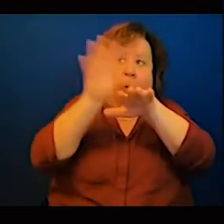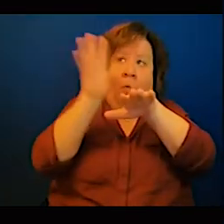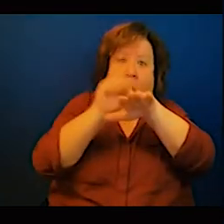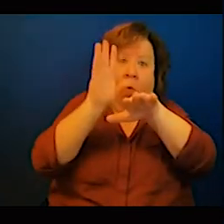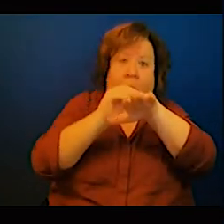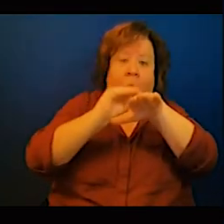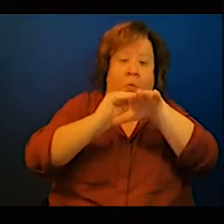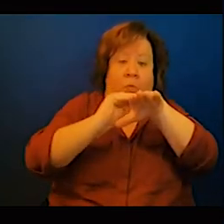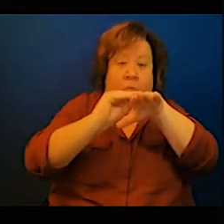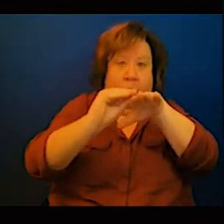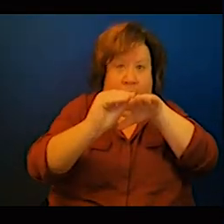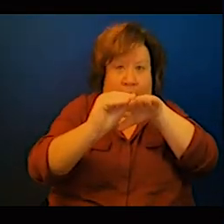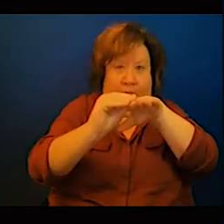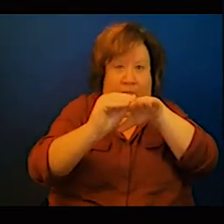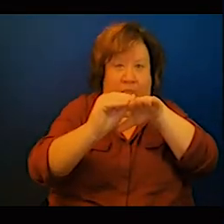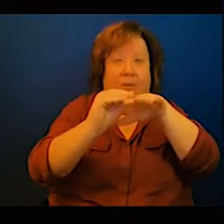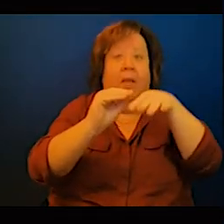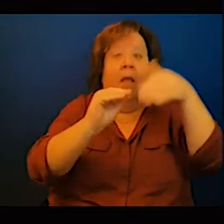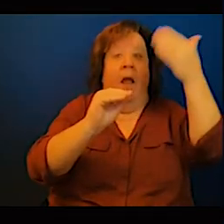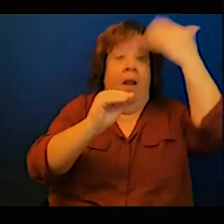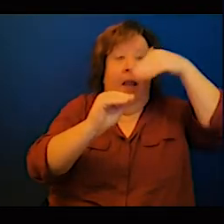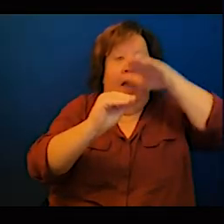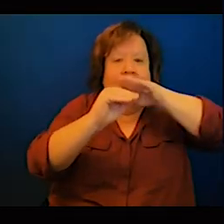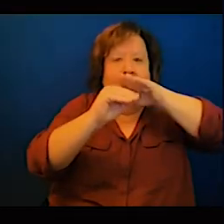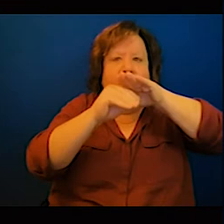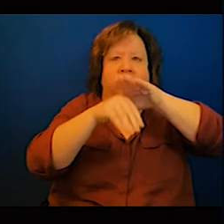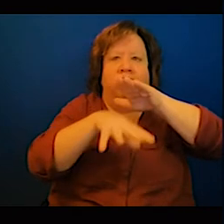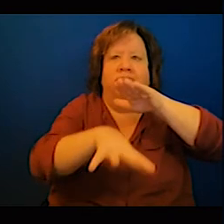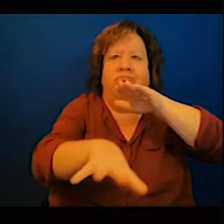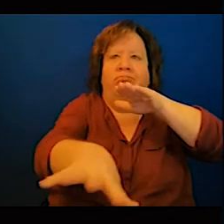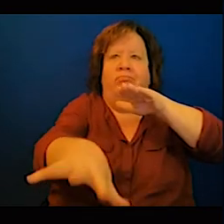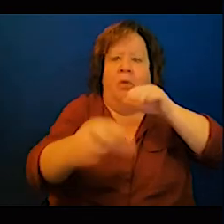it's a whole area of extraordinary research